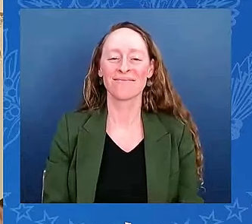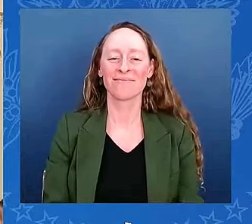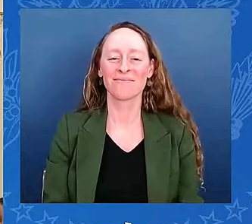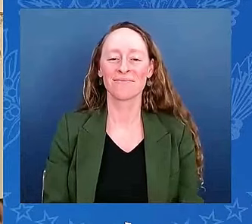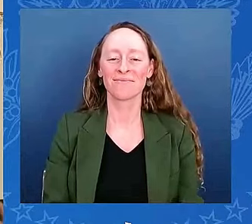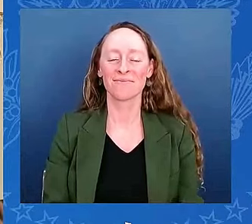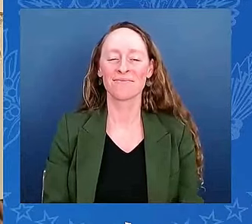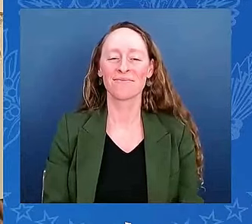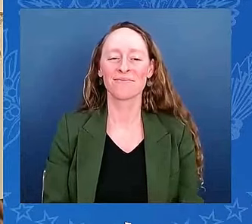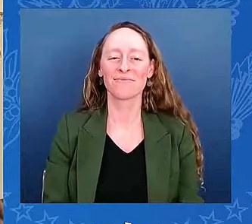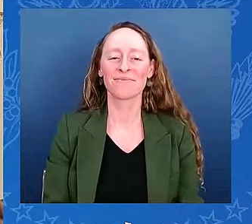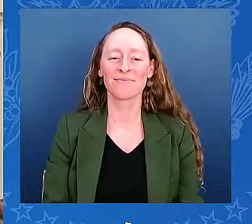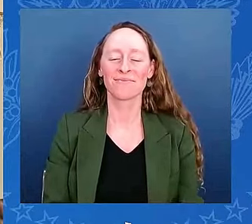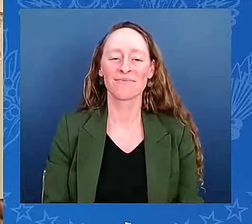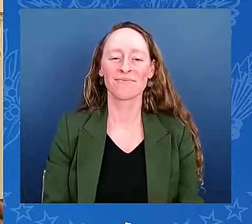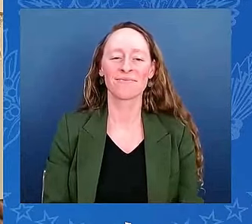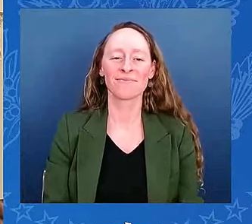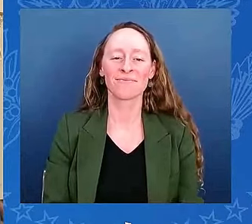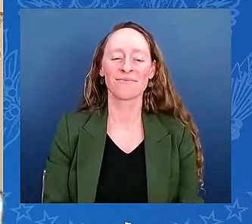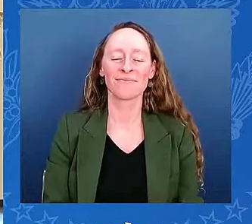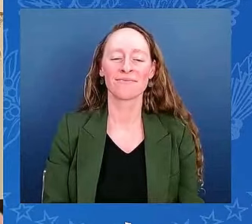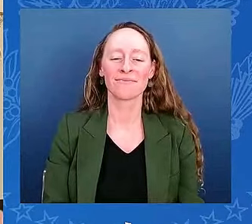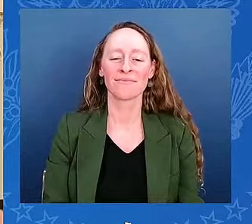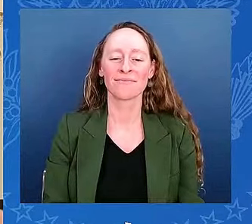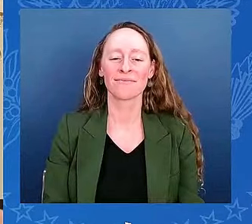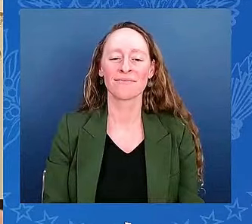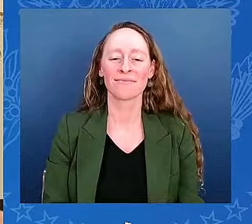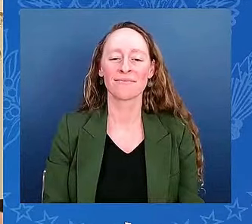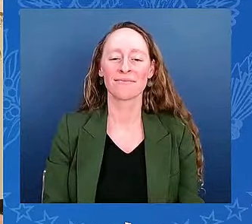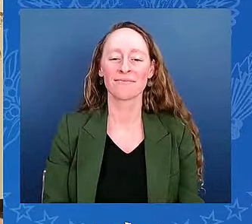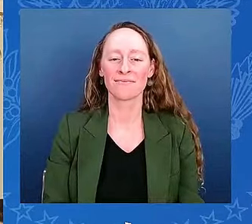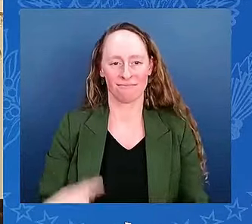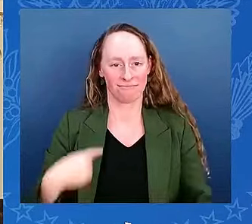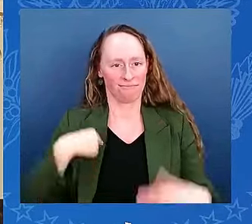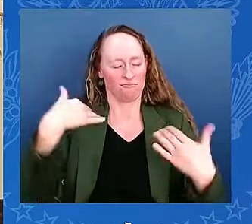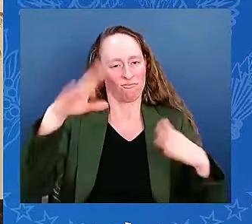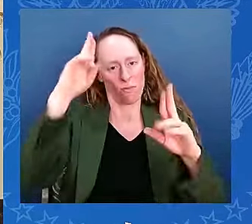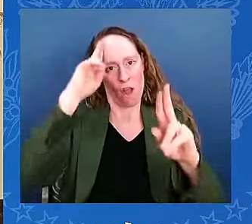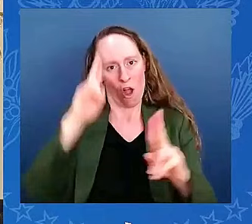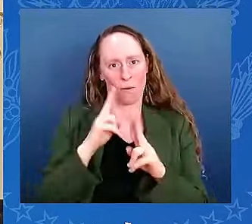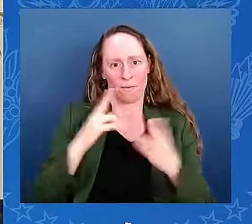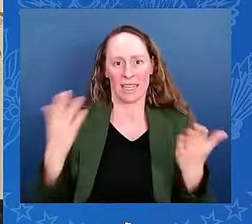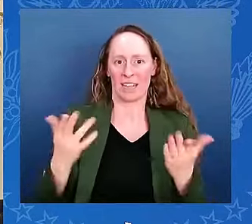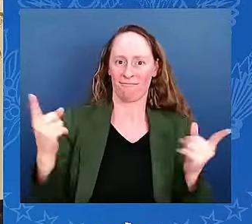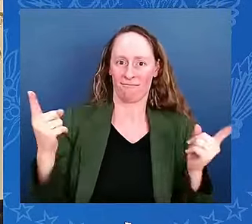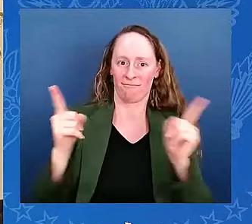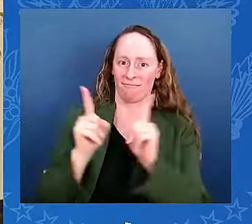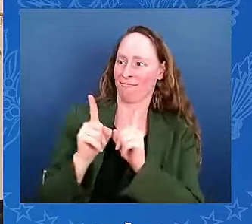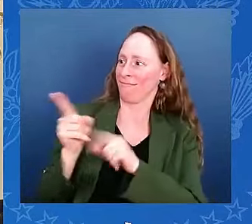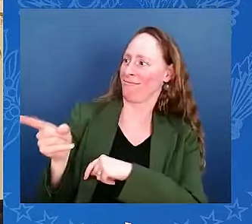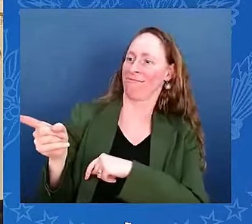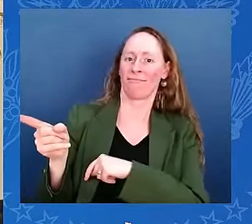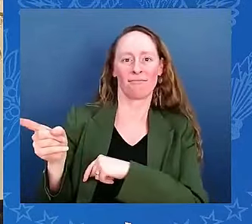And it is a real honor to be here with President Biden who started out around the same age that I am now.